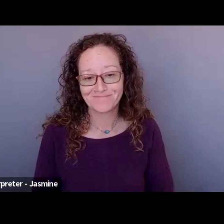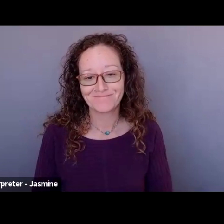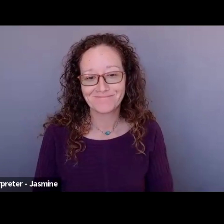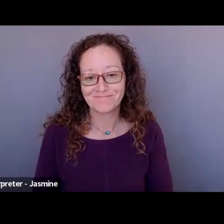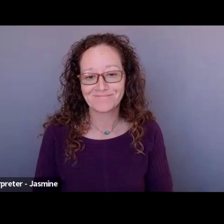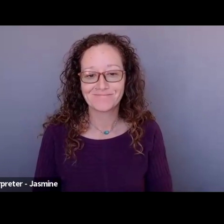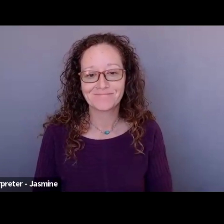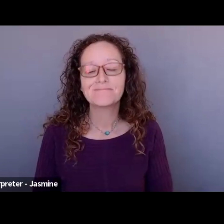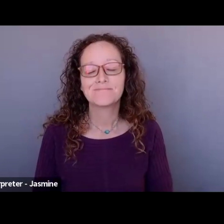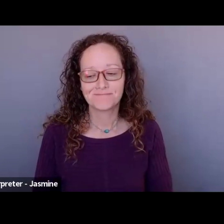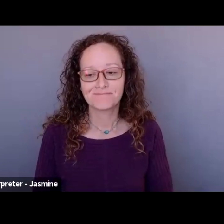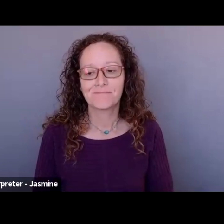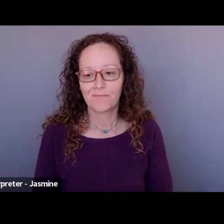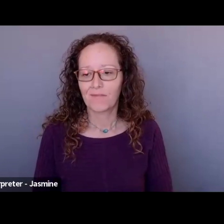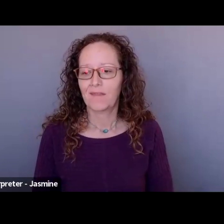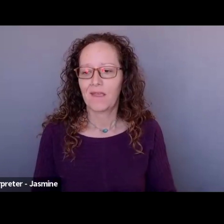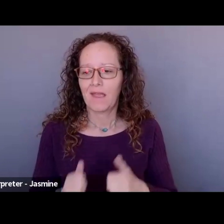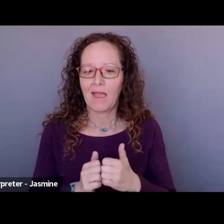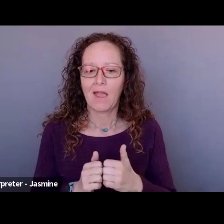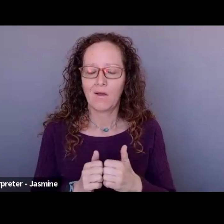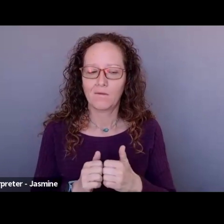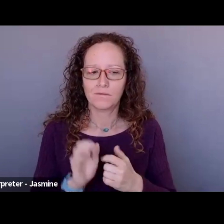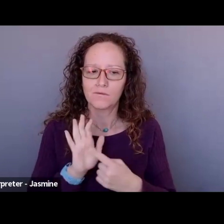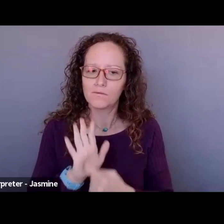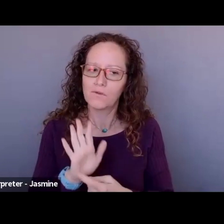Okay. How do you build a case for support?